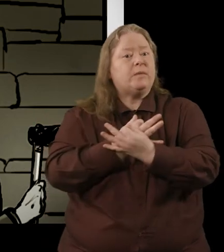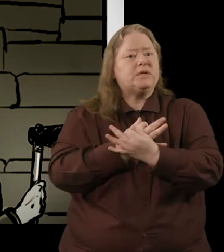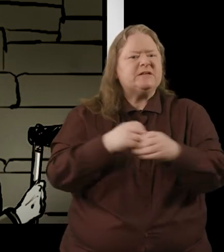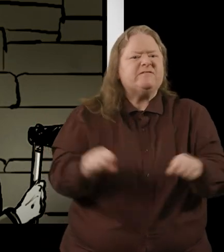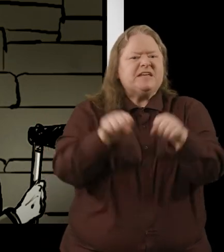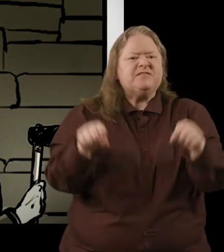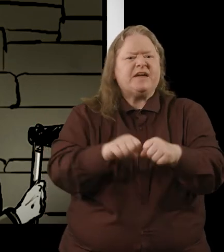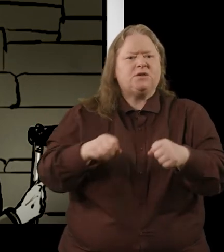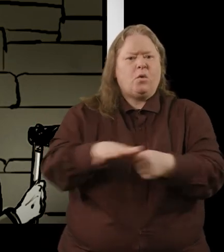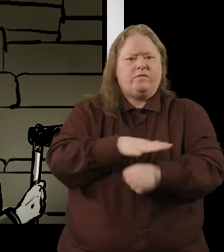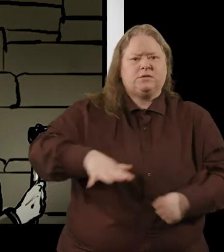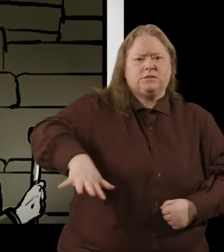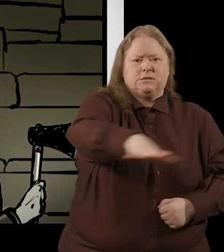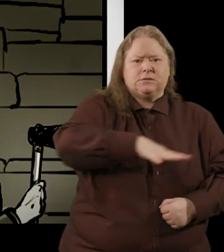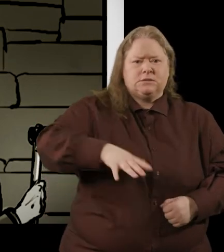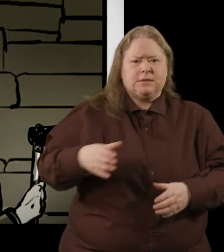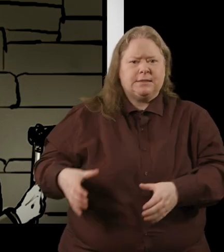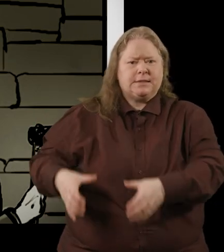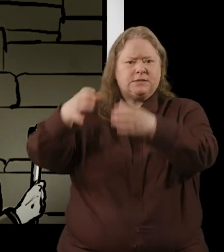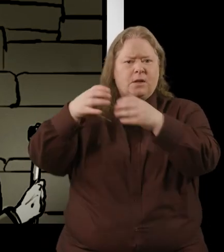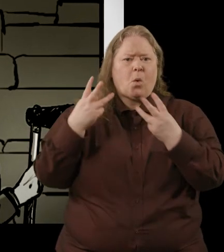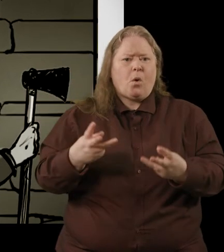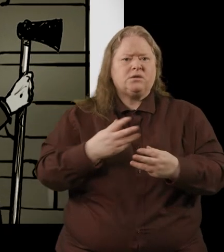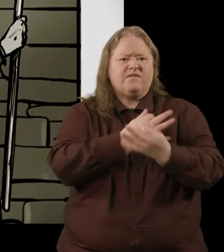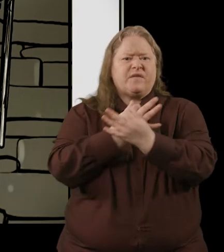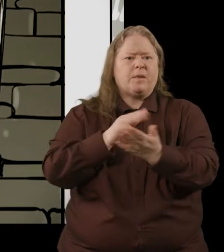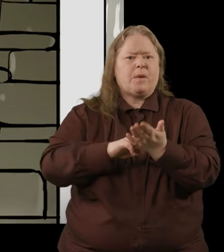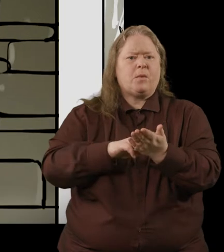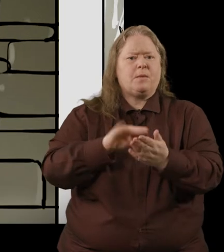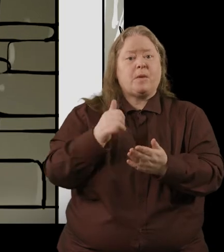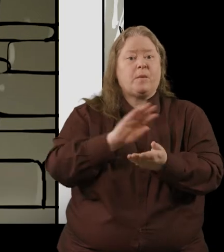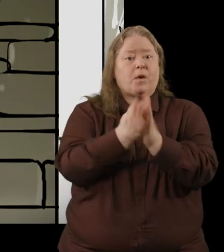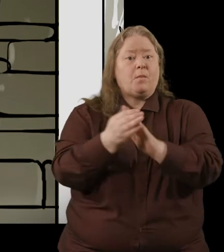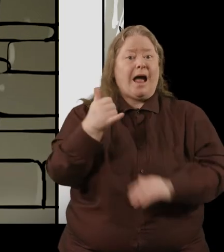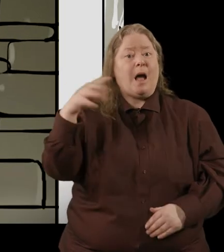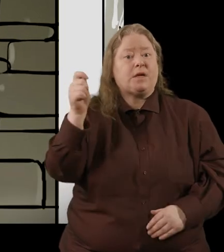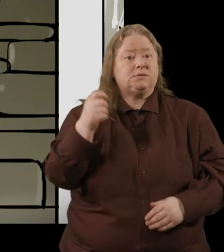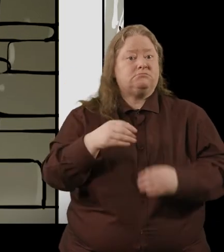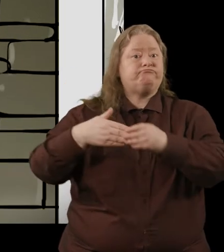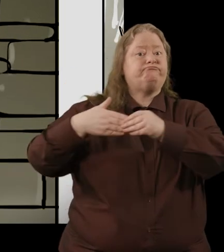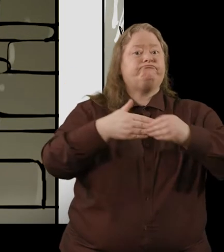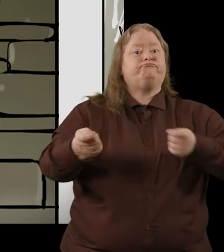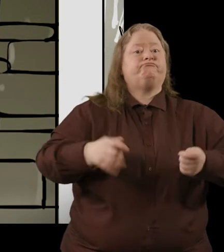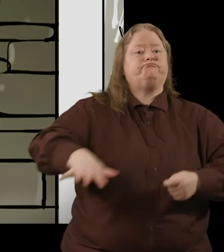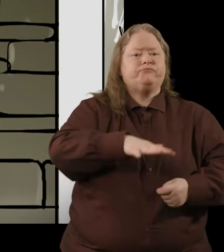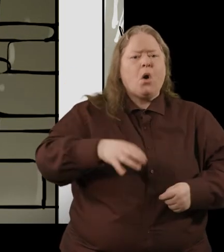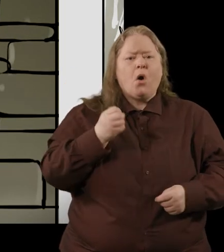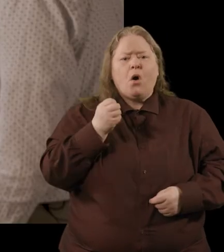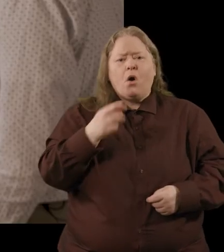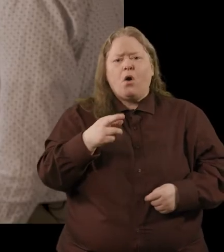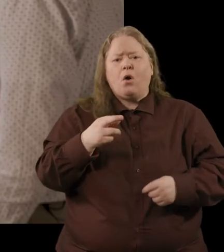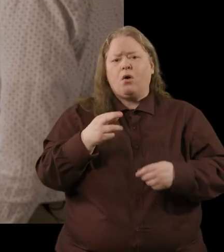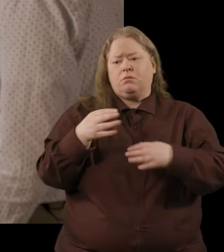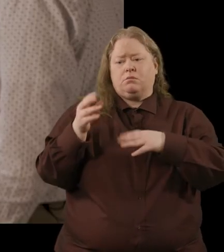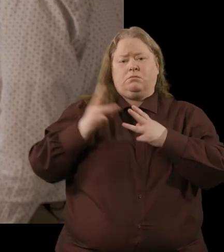the site of glendalough they would have wanted family members maybe to be an abbot or they might have wanted one of the powerful women in the family might become